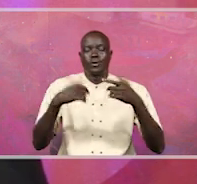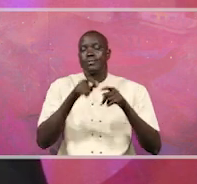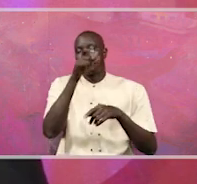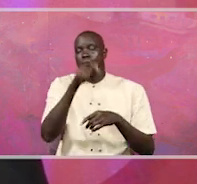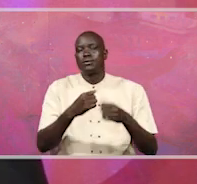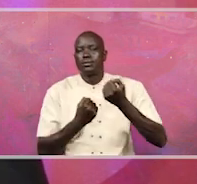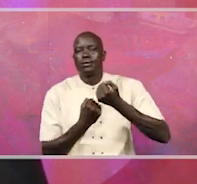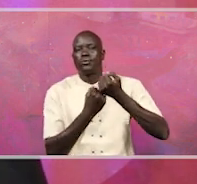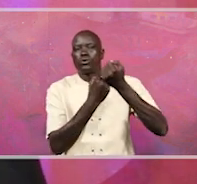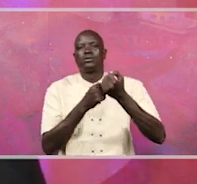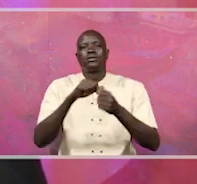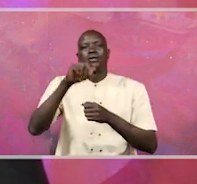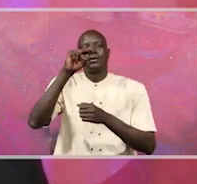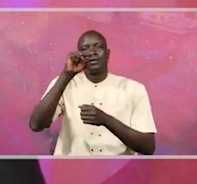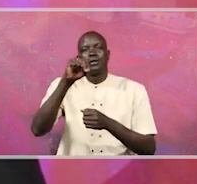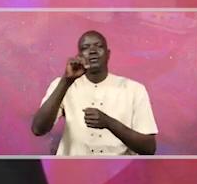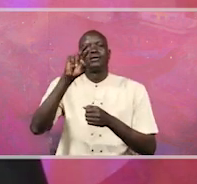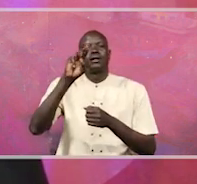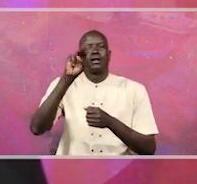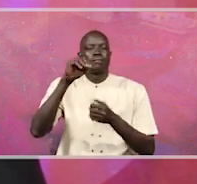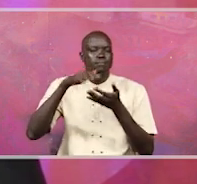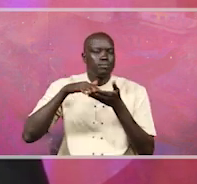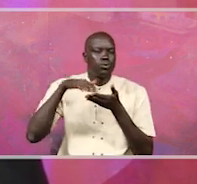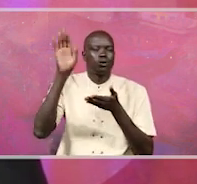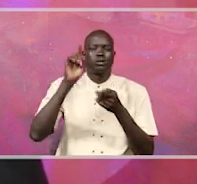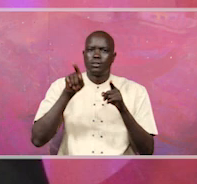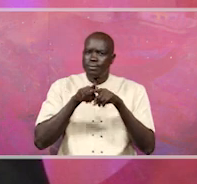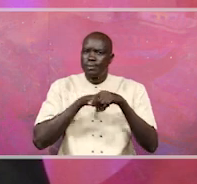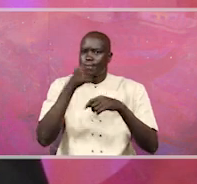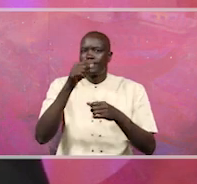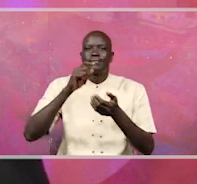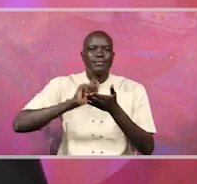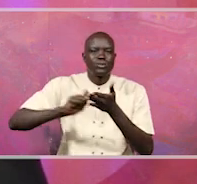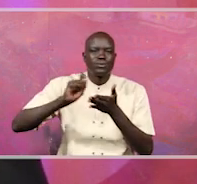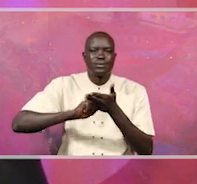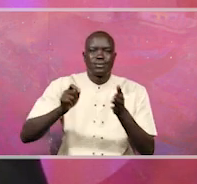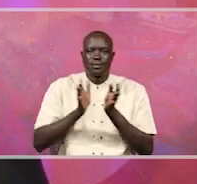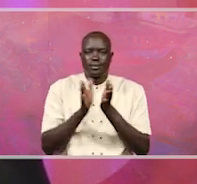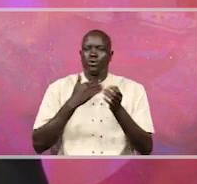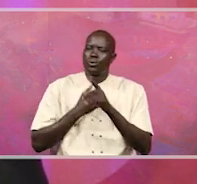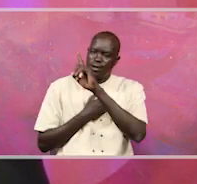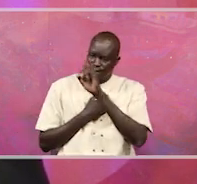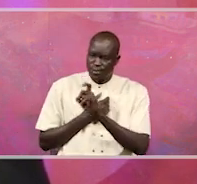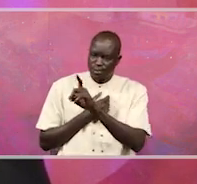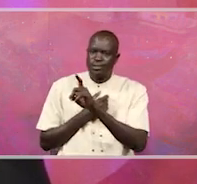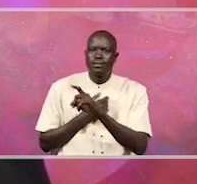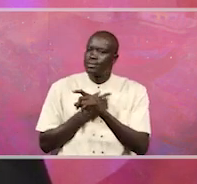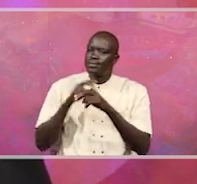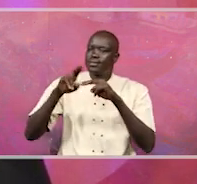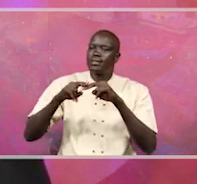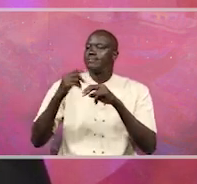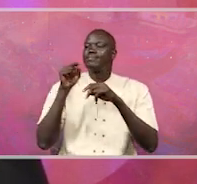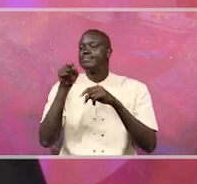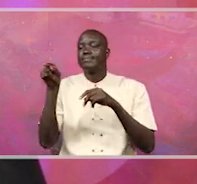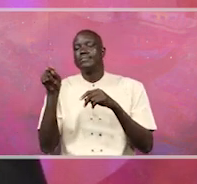movement, and he aspired to be the secretary general of this party. I would like to ask Mr. Apollo Chibira, wherever you're seated,